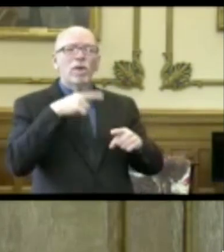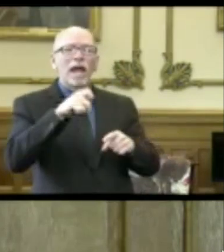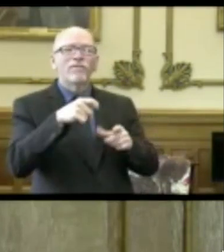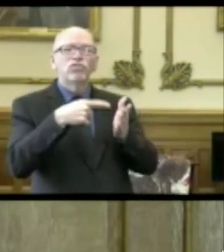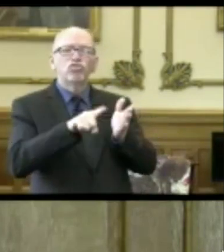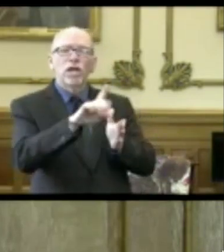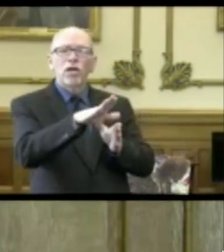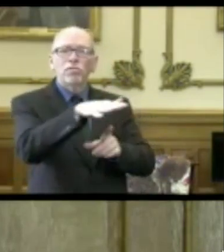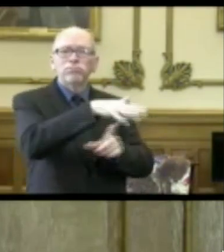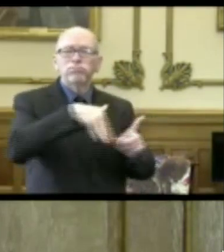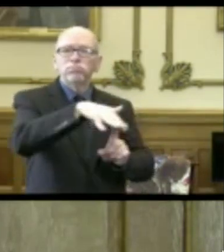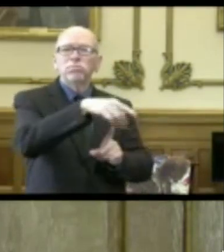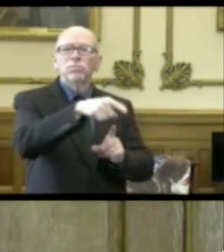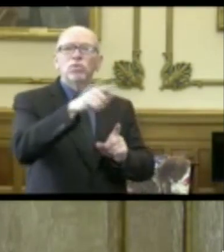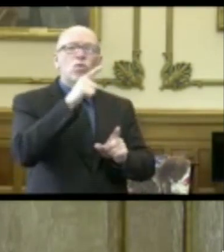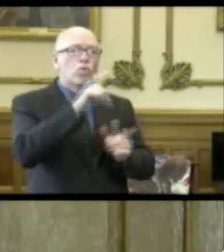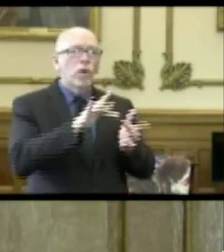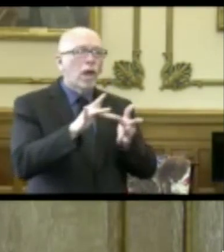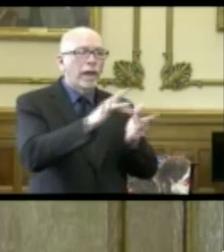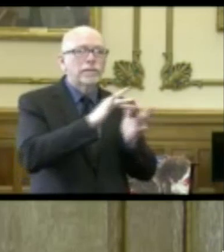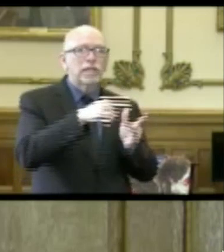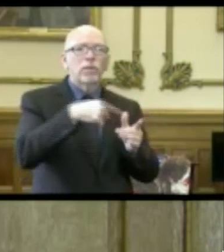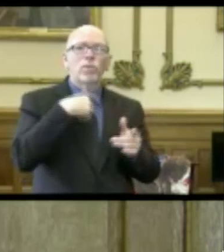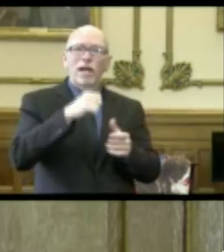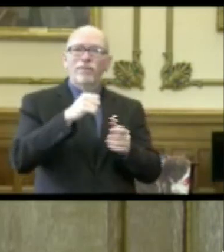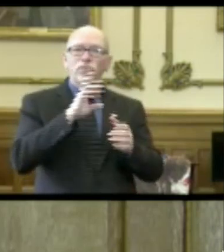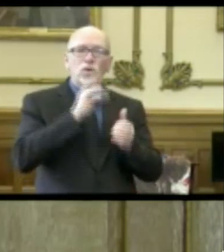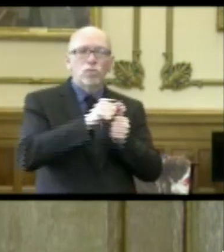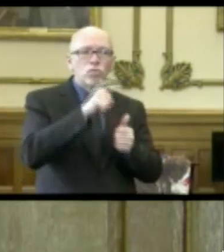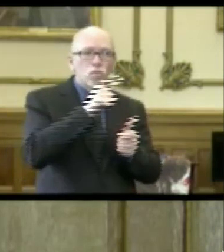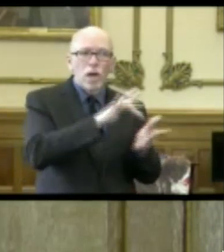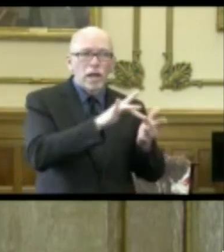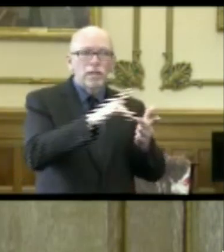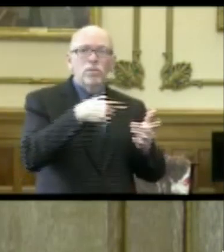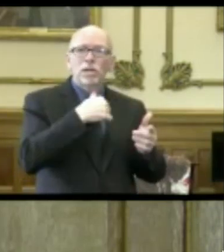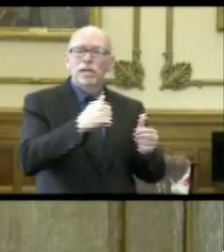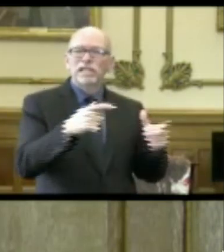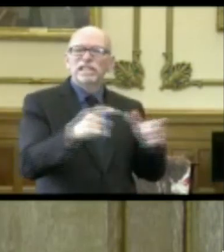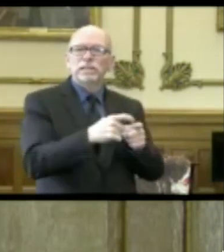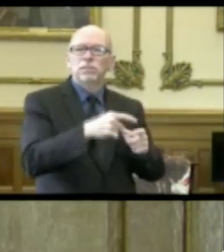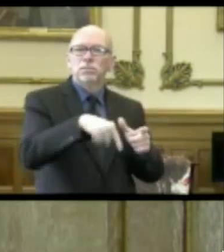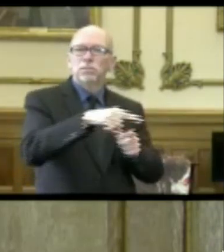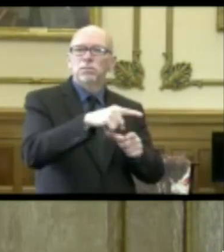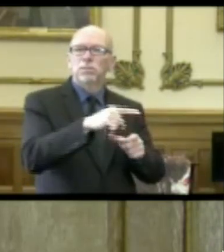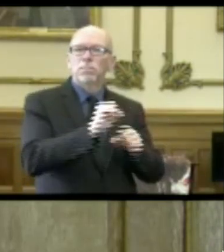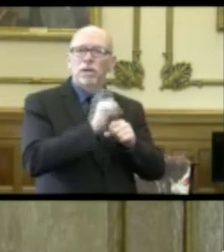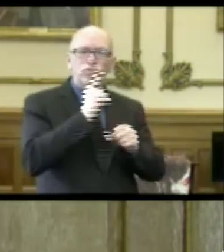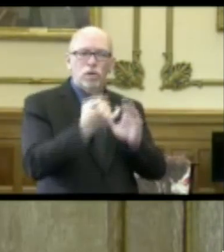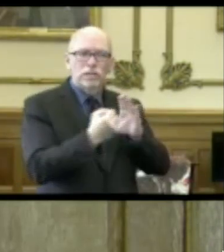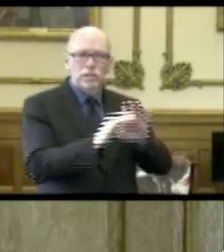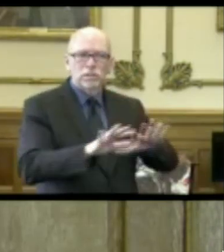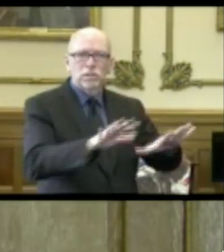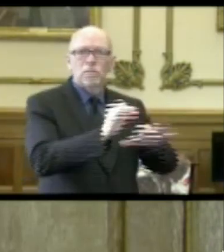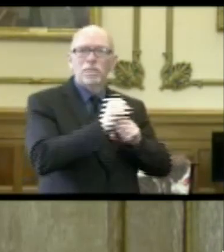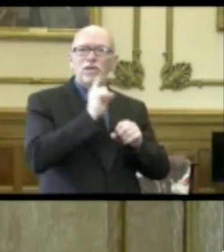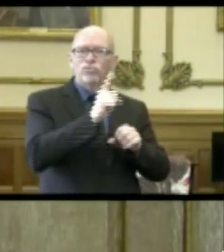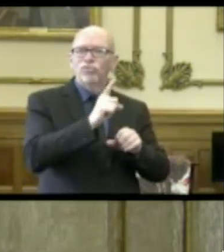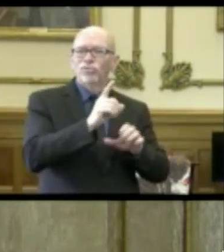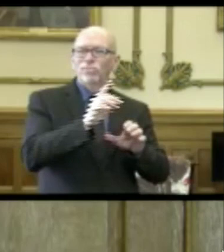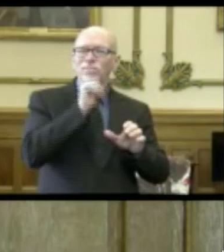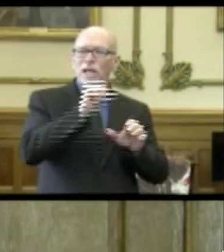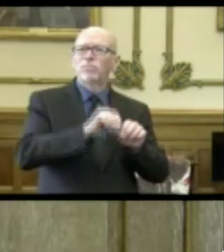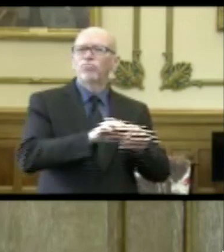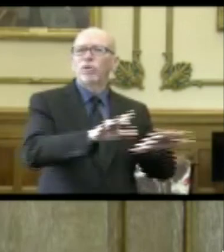we need to investigate that individual, talk to them about anybody they may have been in close contact with, and then follow up with those contacts